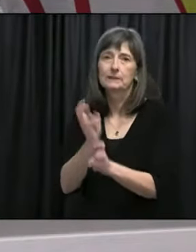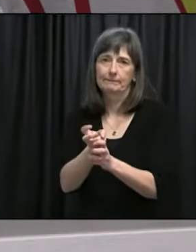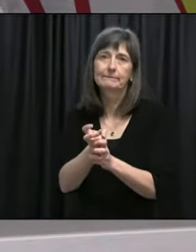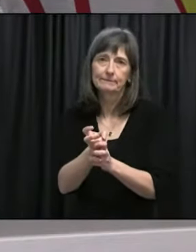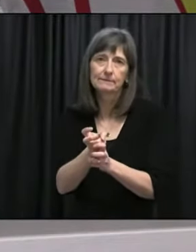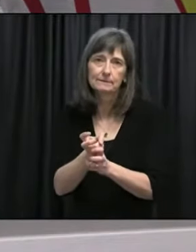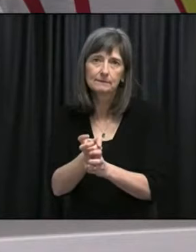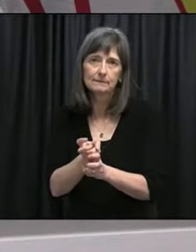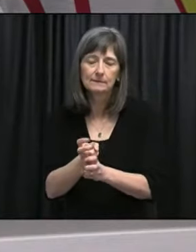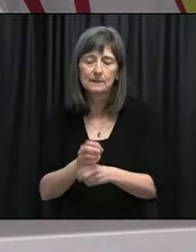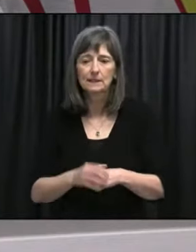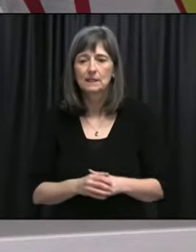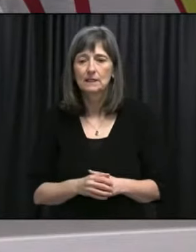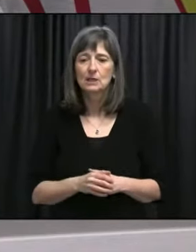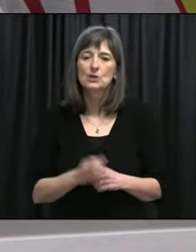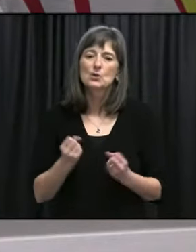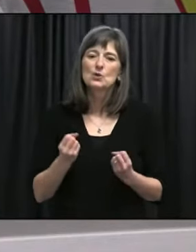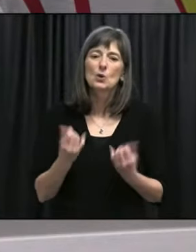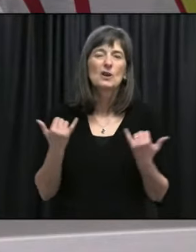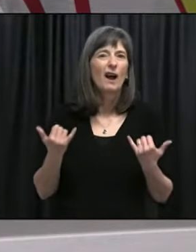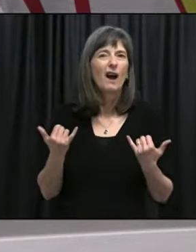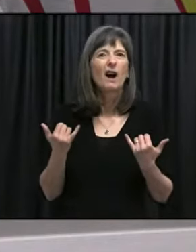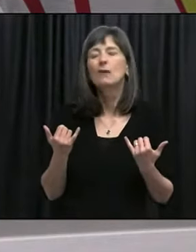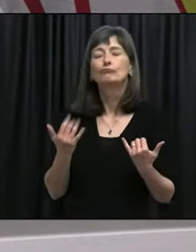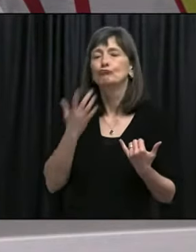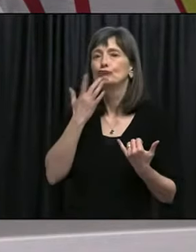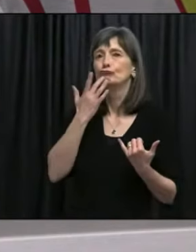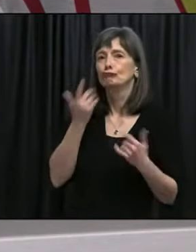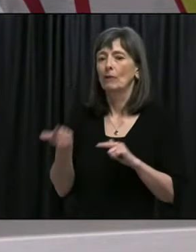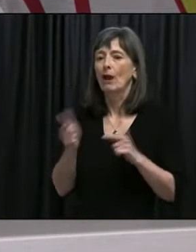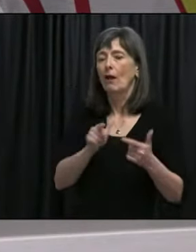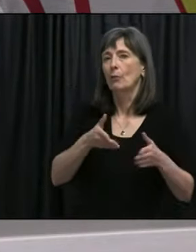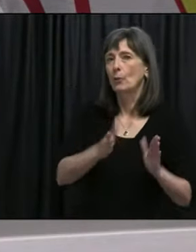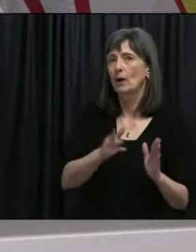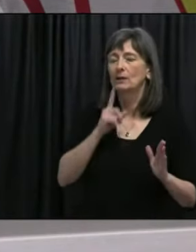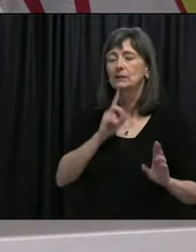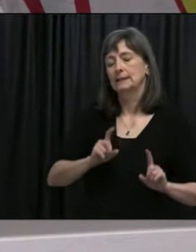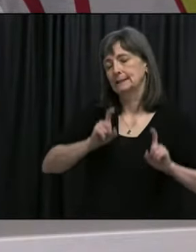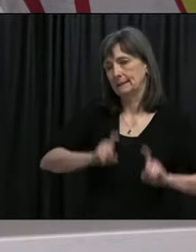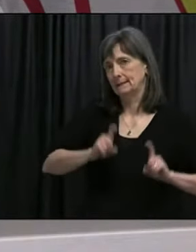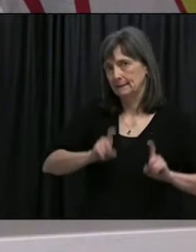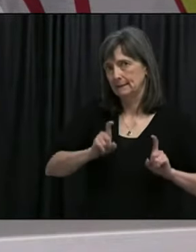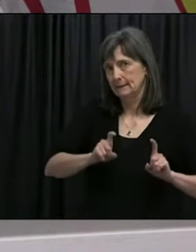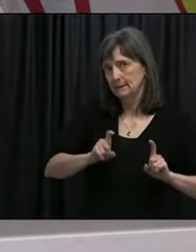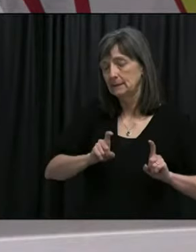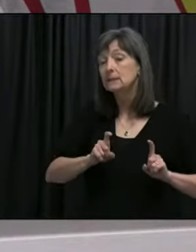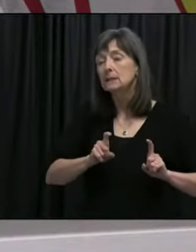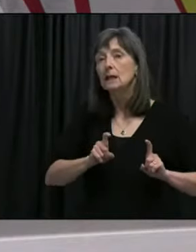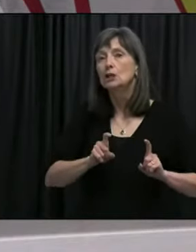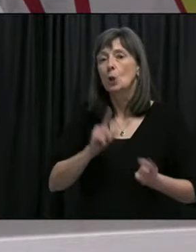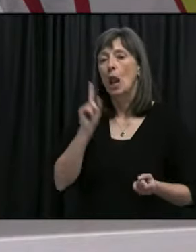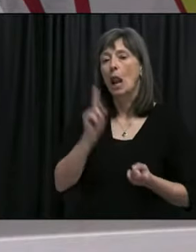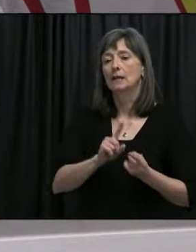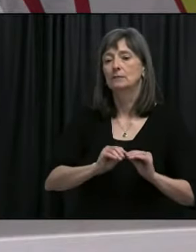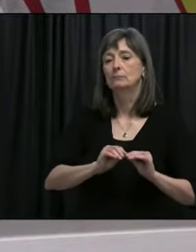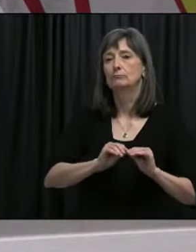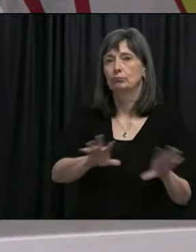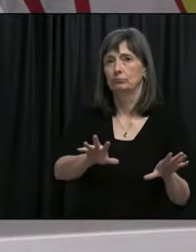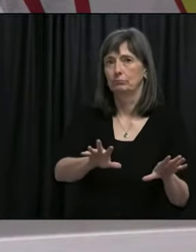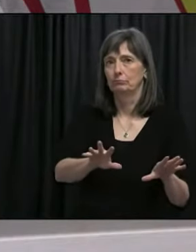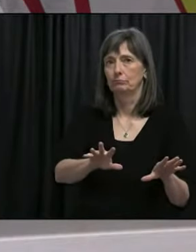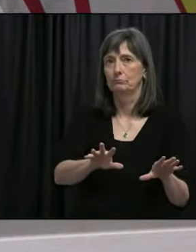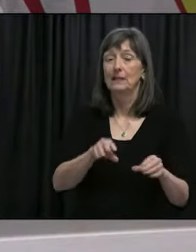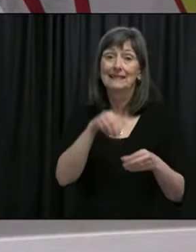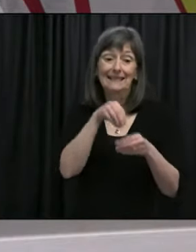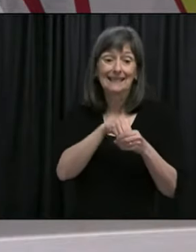you know, we're looking at how we can use testing to best to best reduce the risk of spread both to